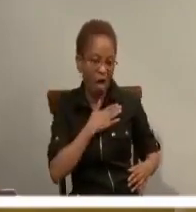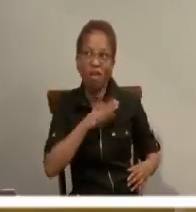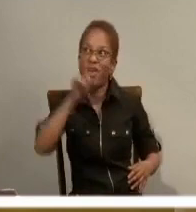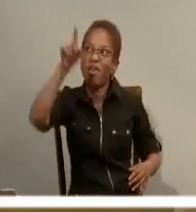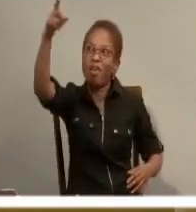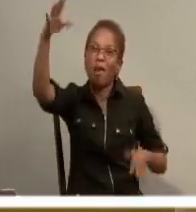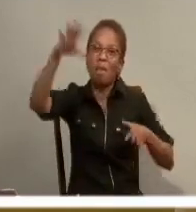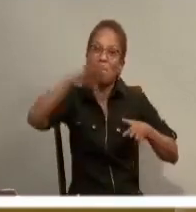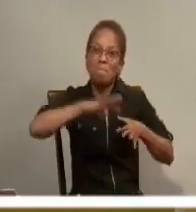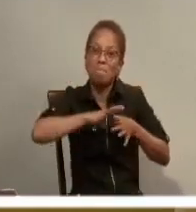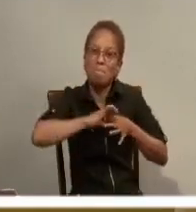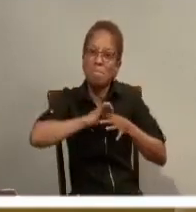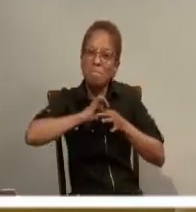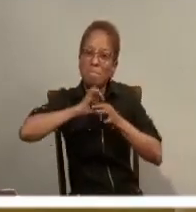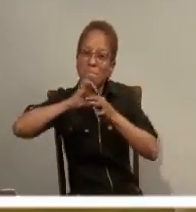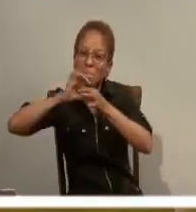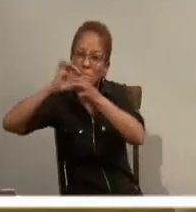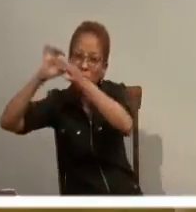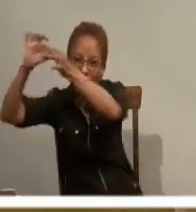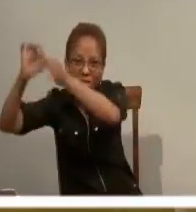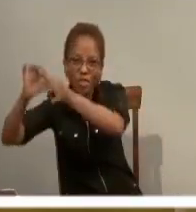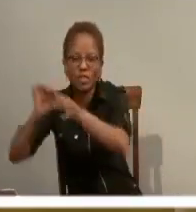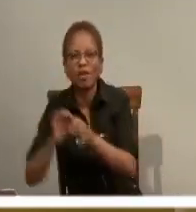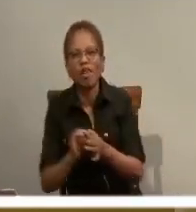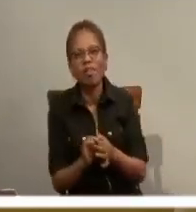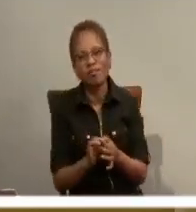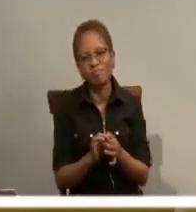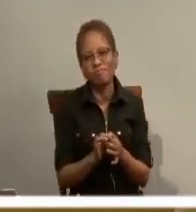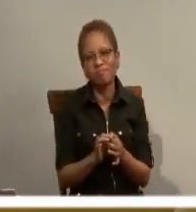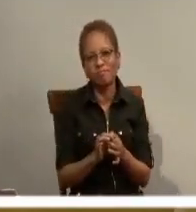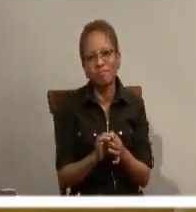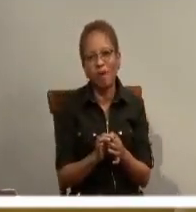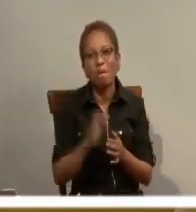banquet and that peace in heaven in trouble.